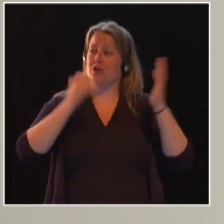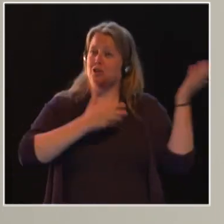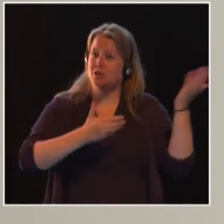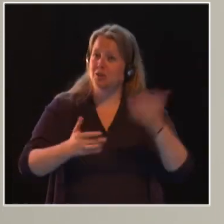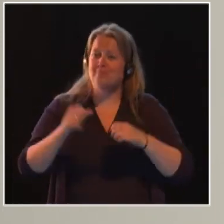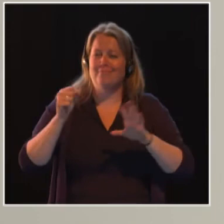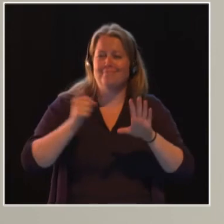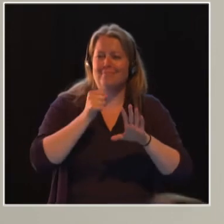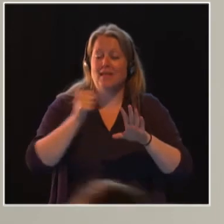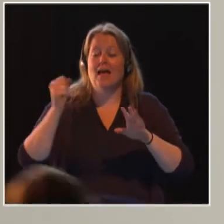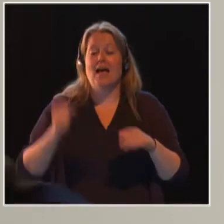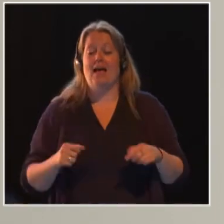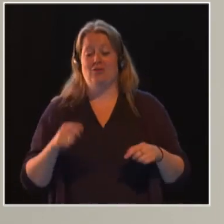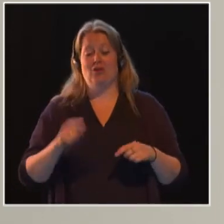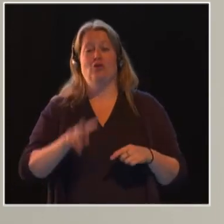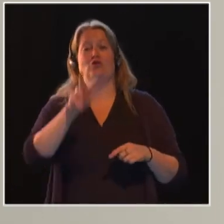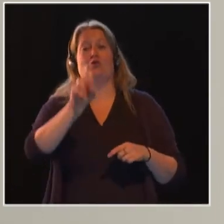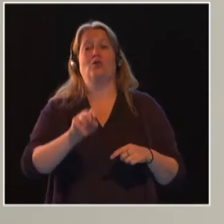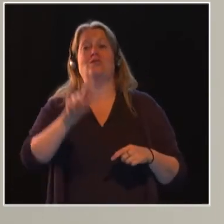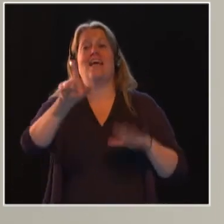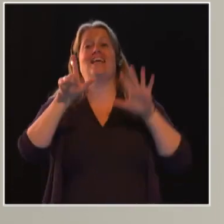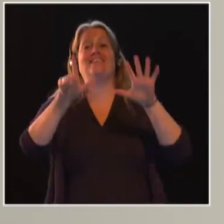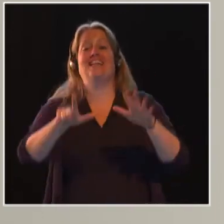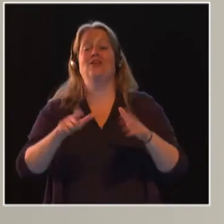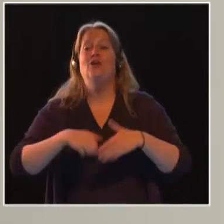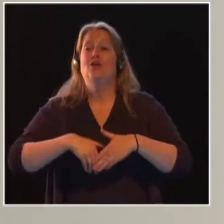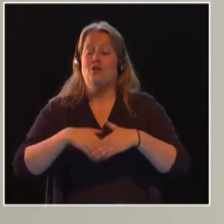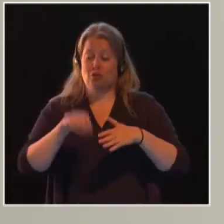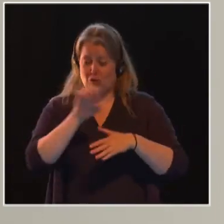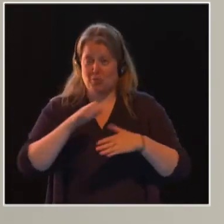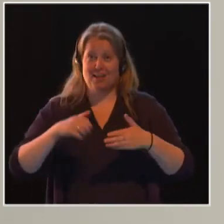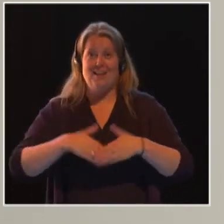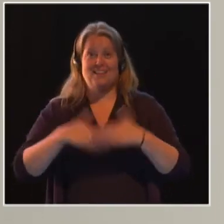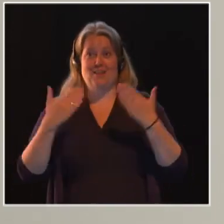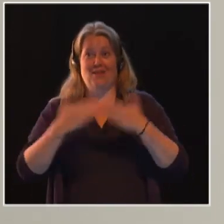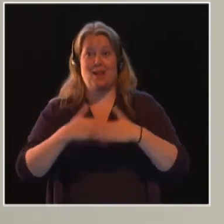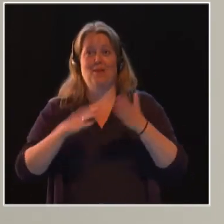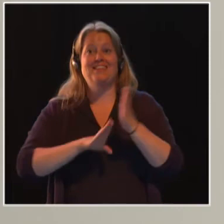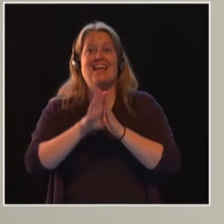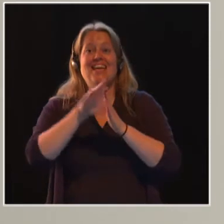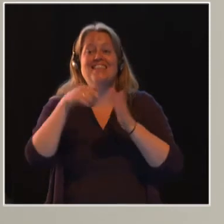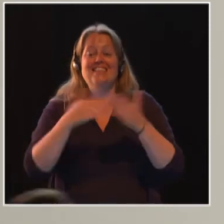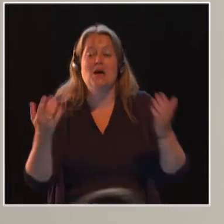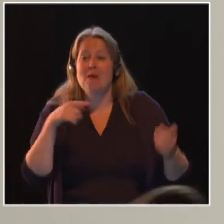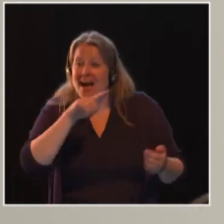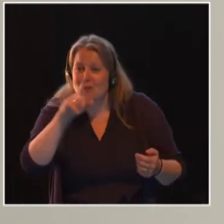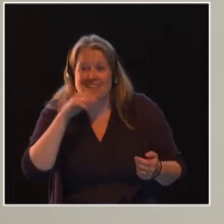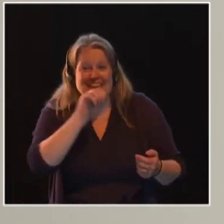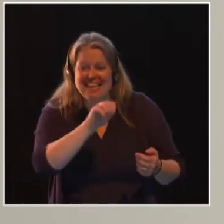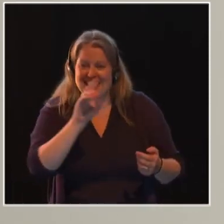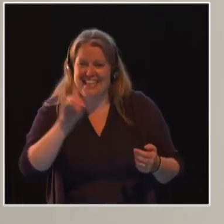2018 European Development Days. This year, these are not EDDs. These are CDDs.